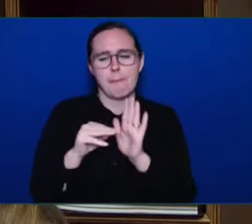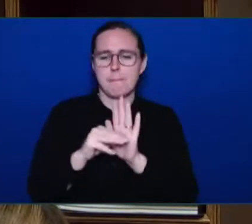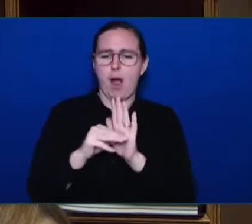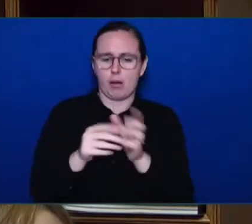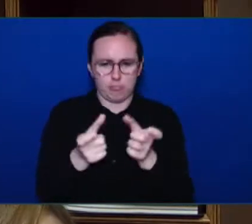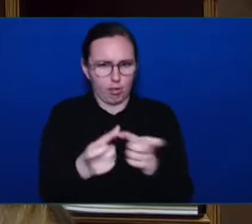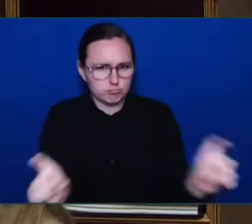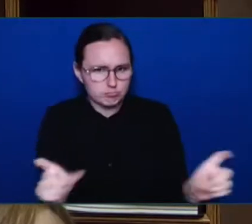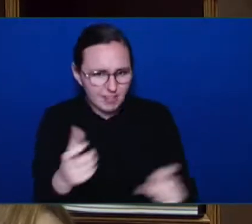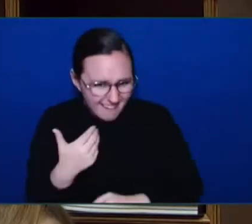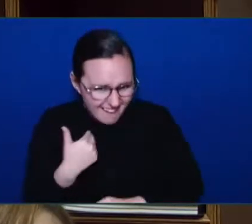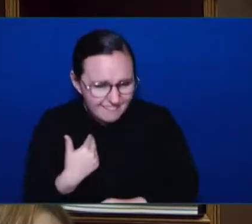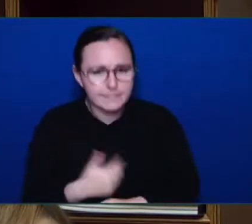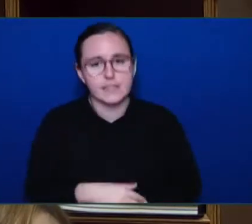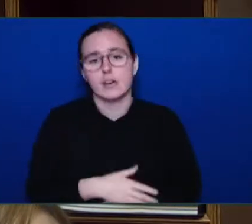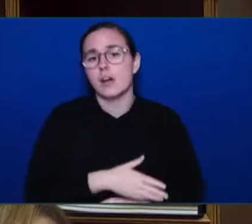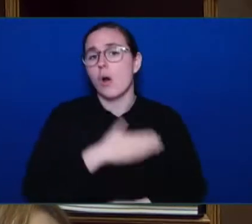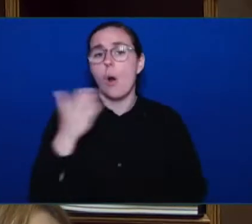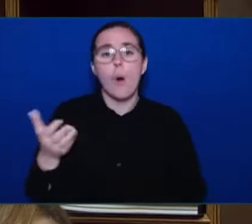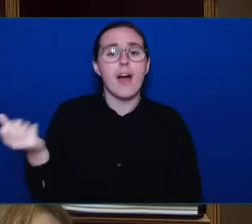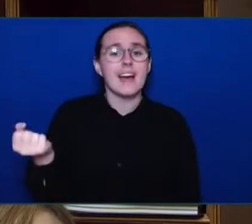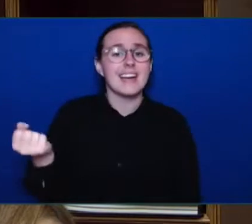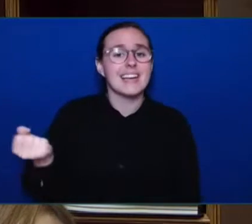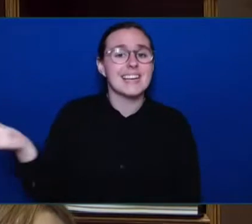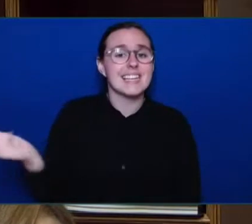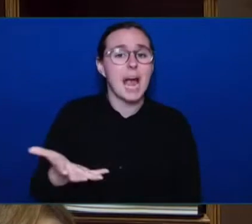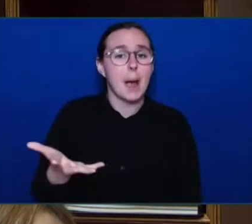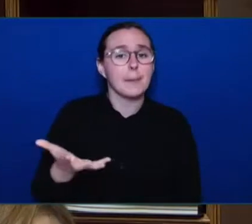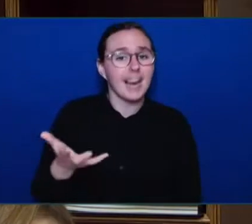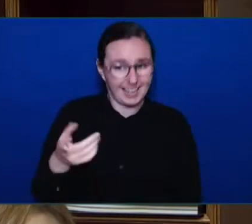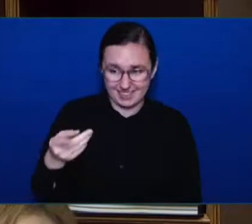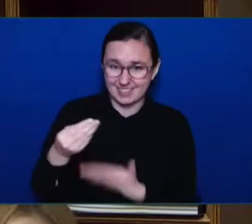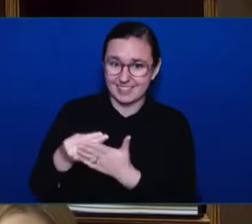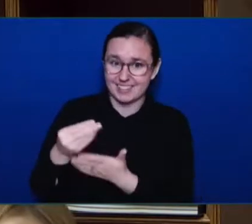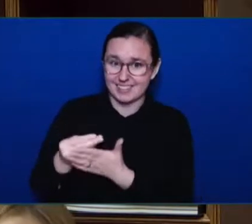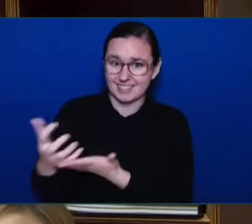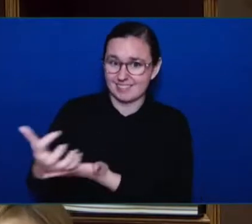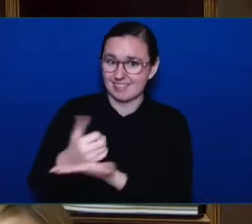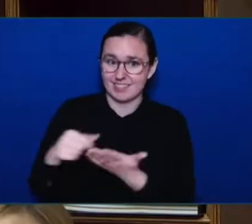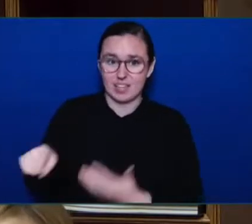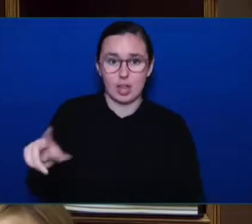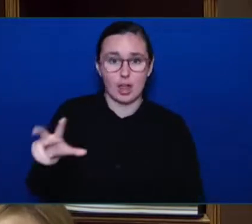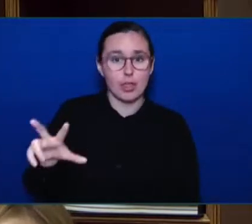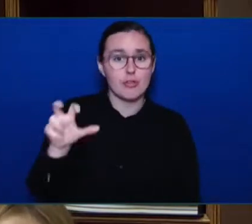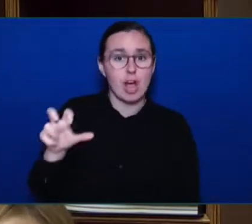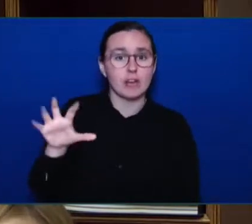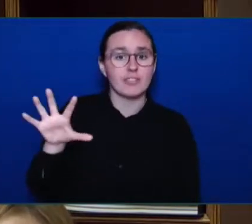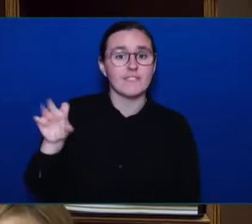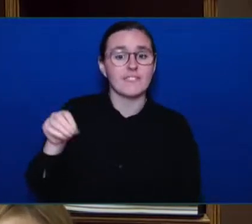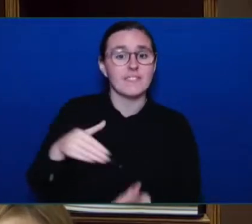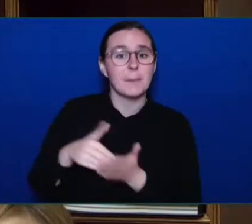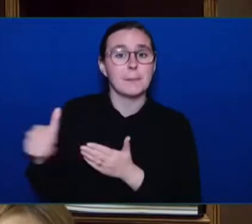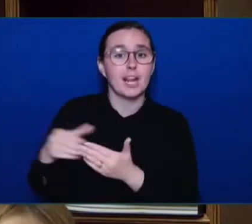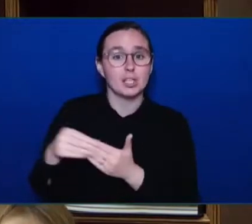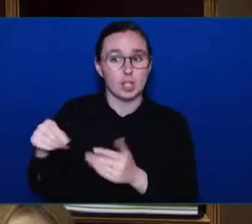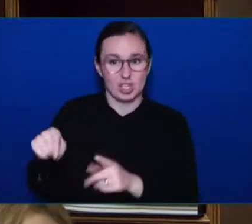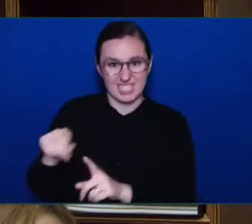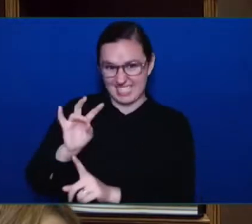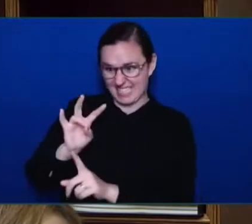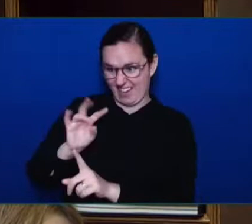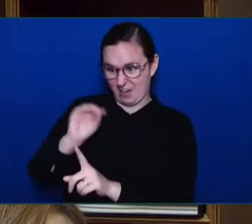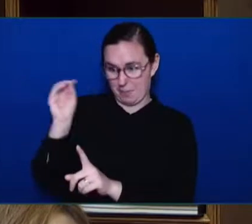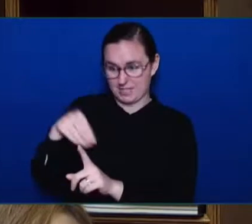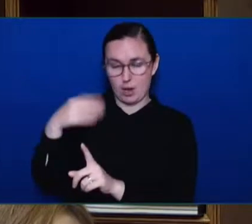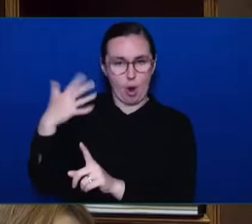7 percent, $350 million already shared with the nations. This is the important work that we do